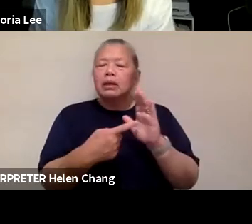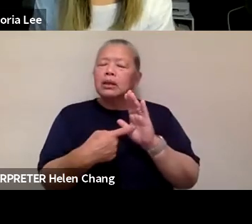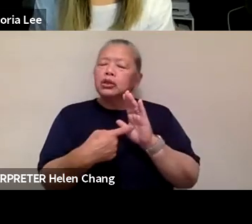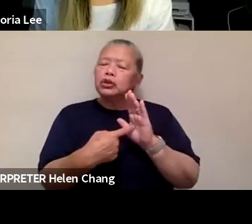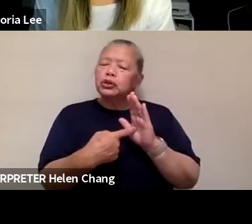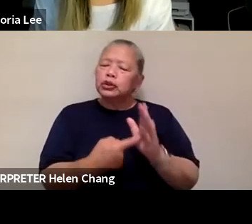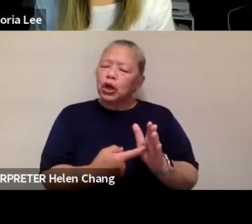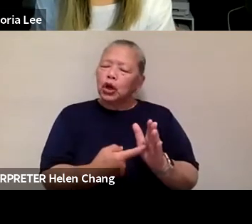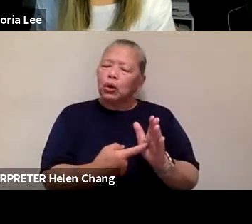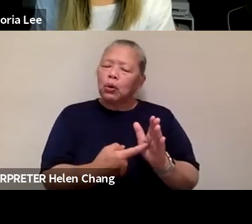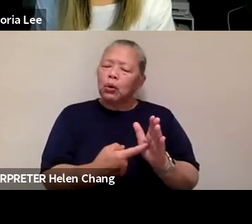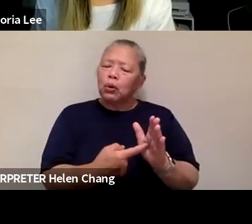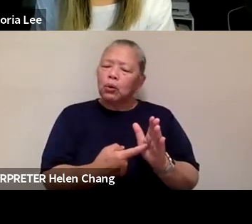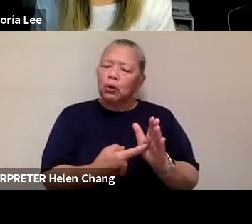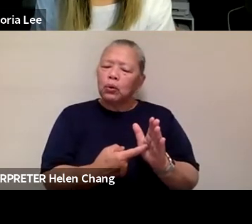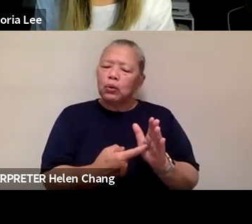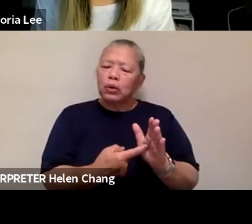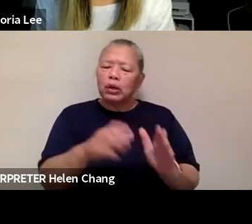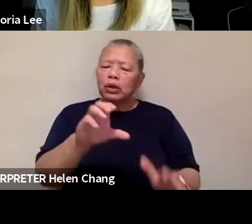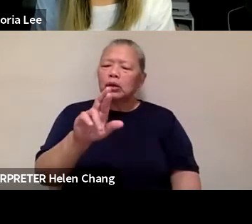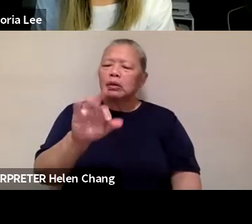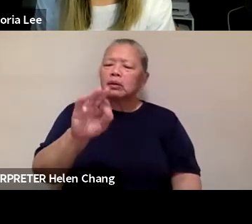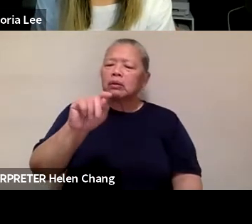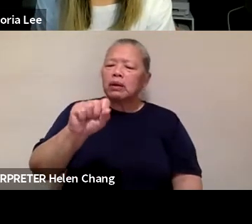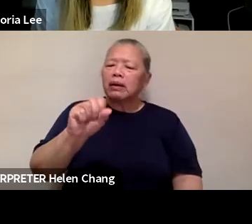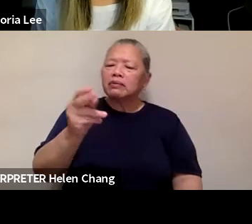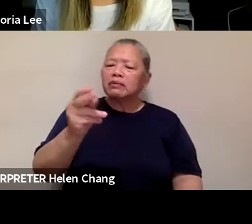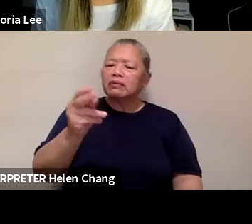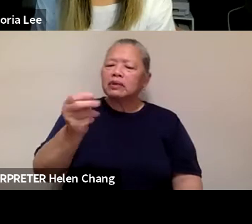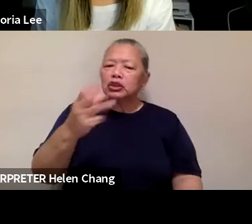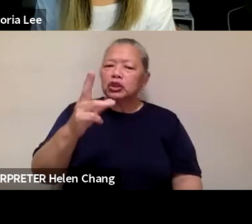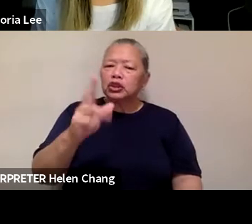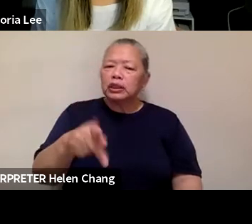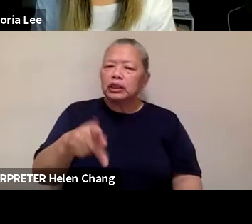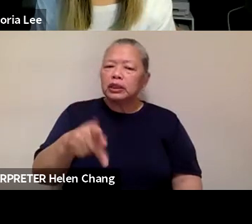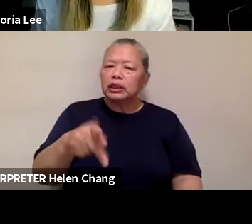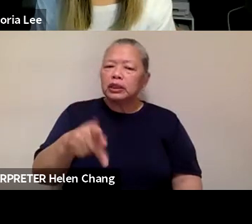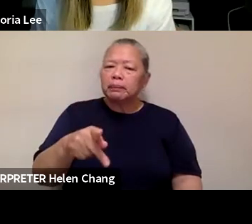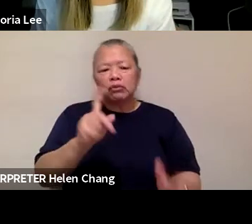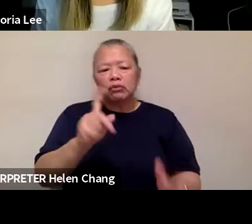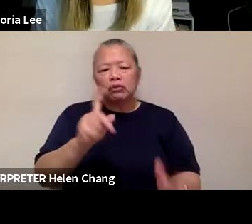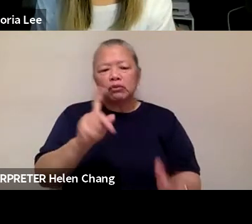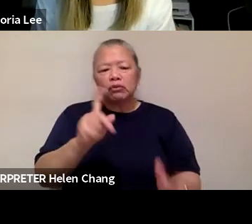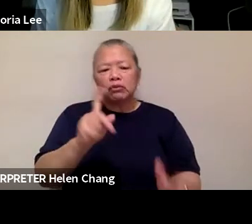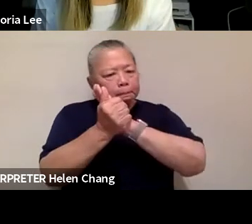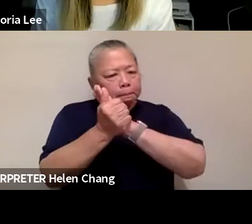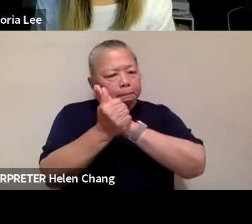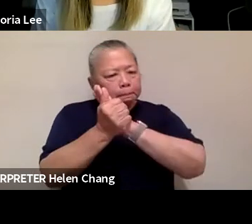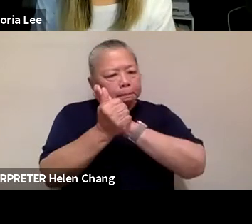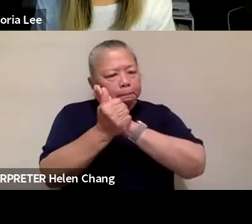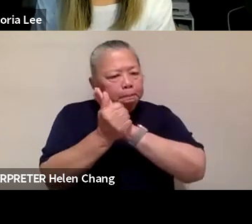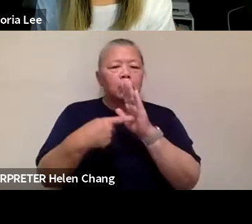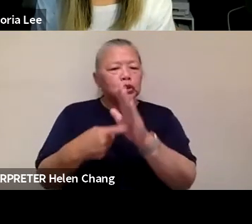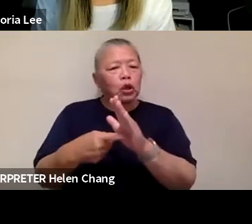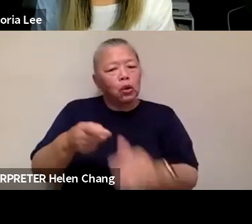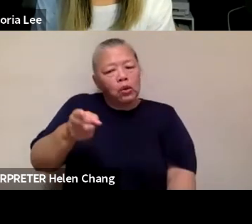craftsmanship and really show the history of the neighborhood